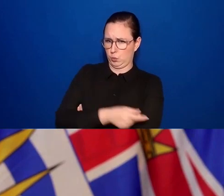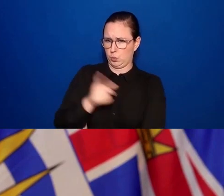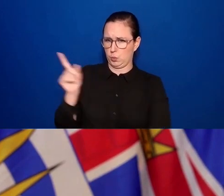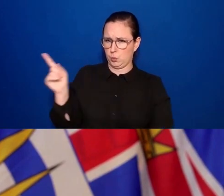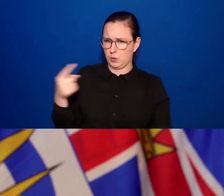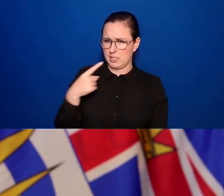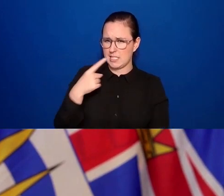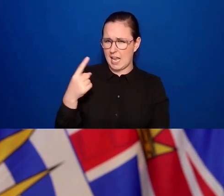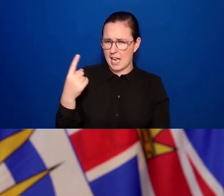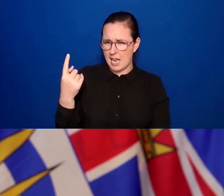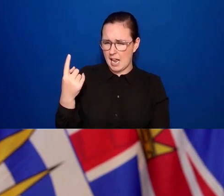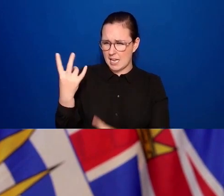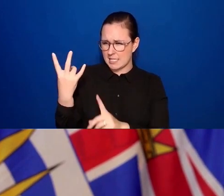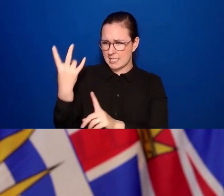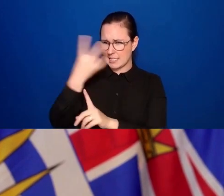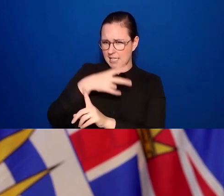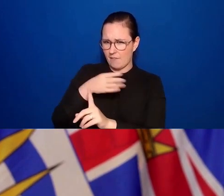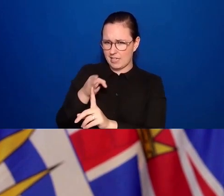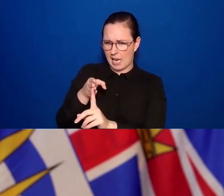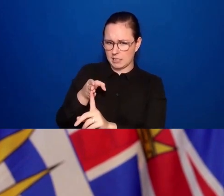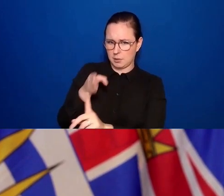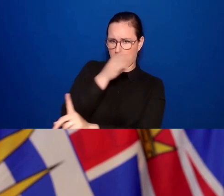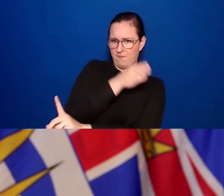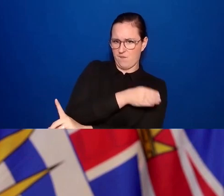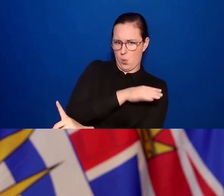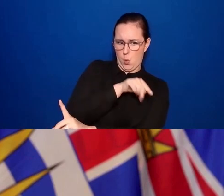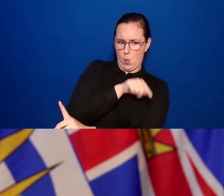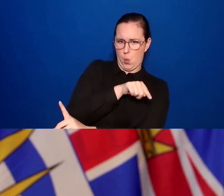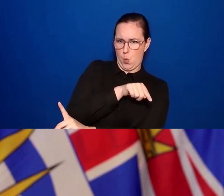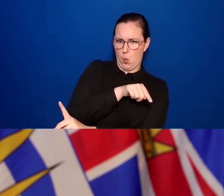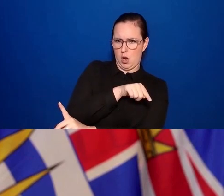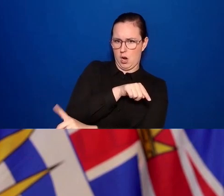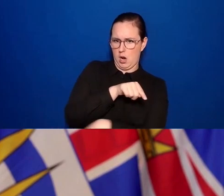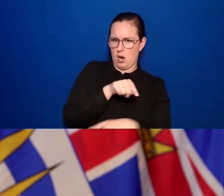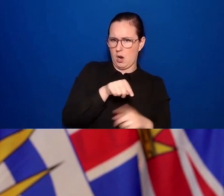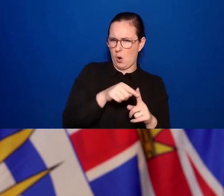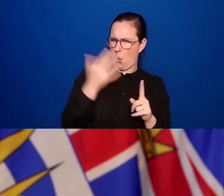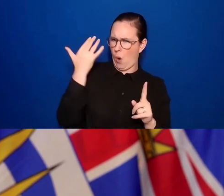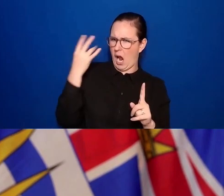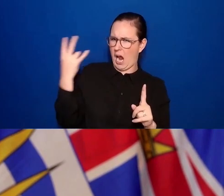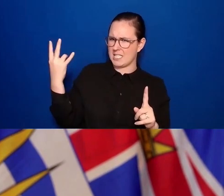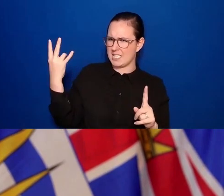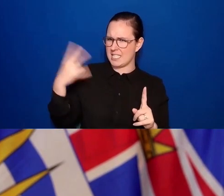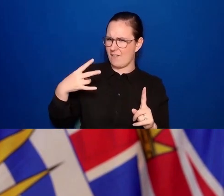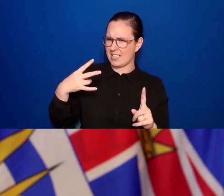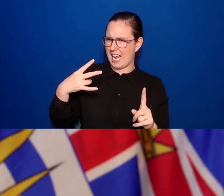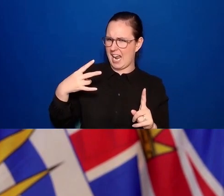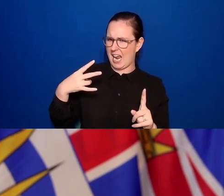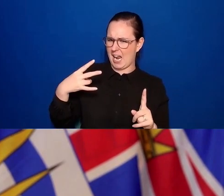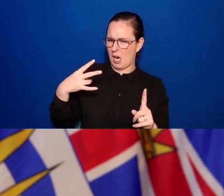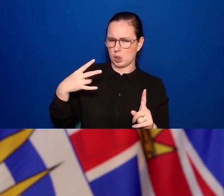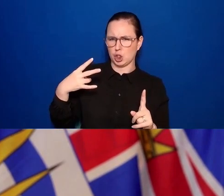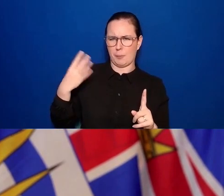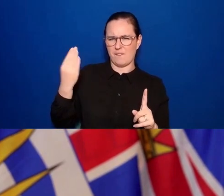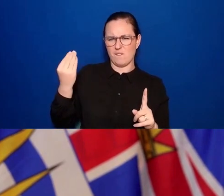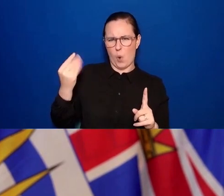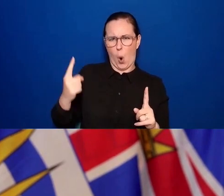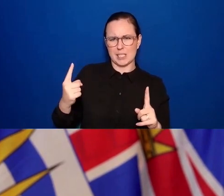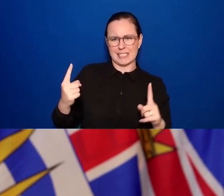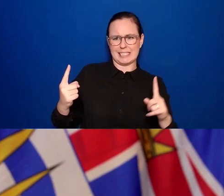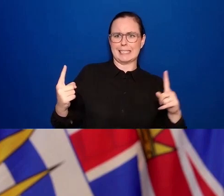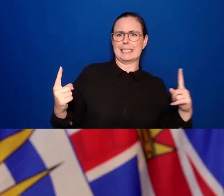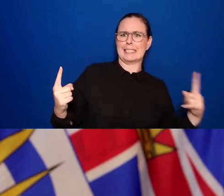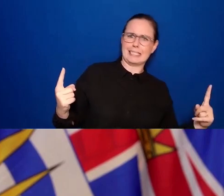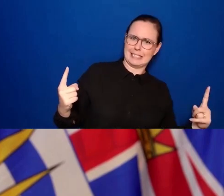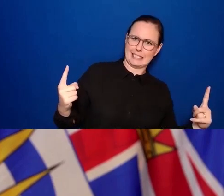dose that we have immunity. So I'm wondering what, protection. I'm wondering why the seven days difference for this Vax Pass? Yeah,